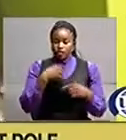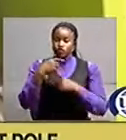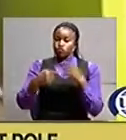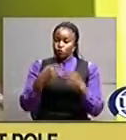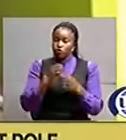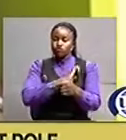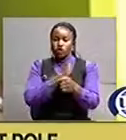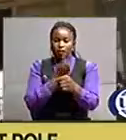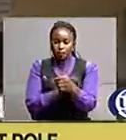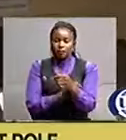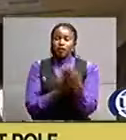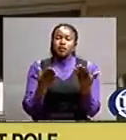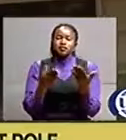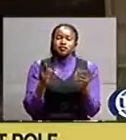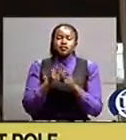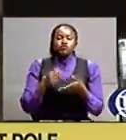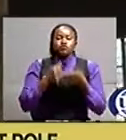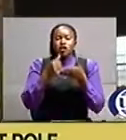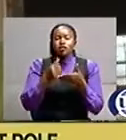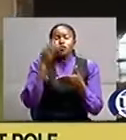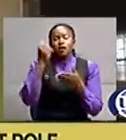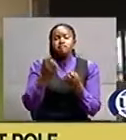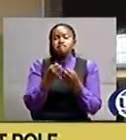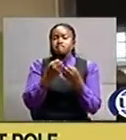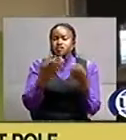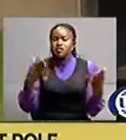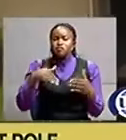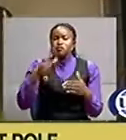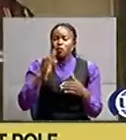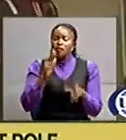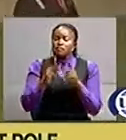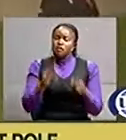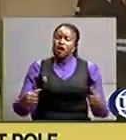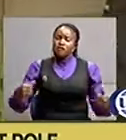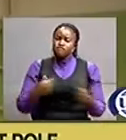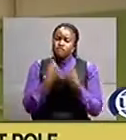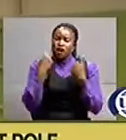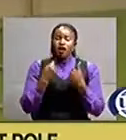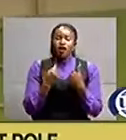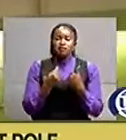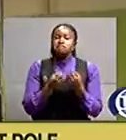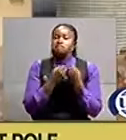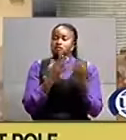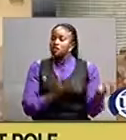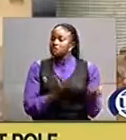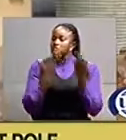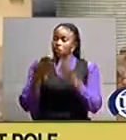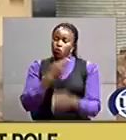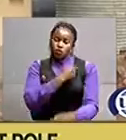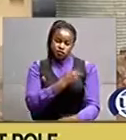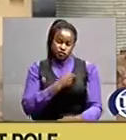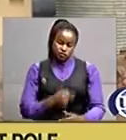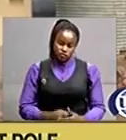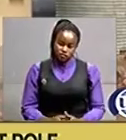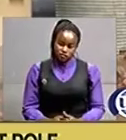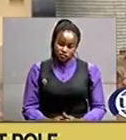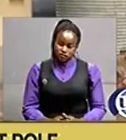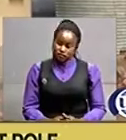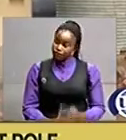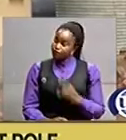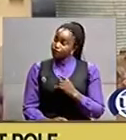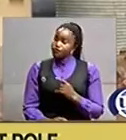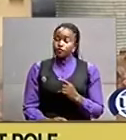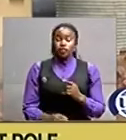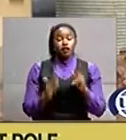enable it manage the high numbers especially of accidents that happen along gulu road uh we are very happy to have